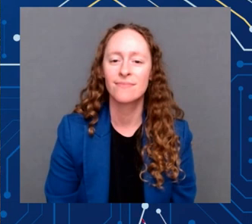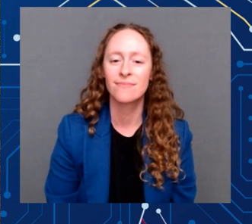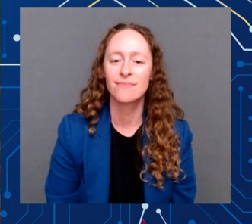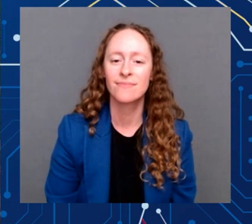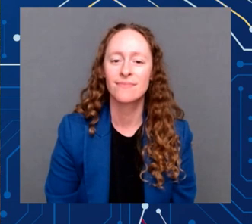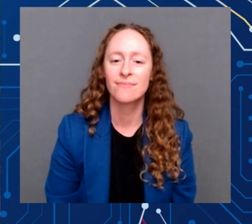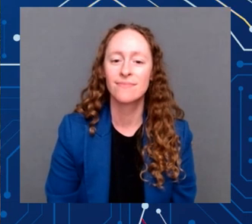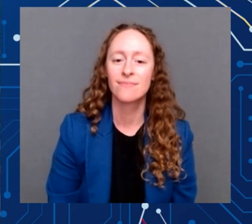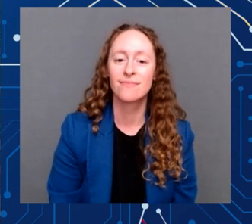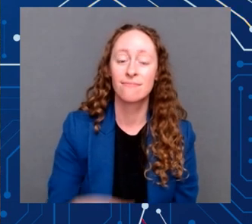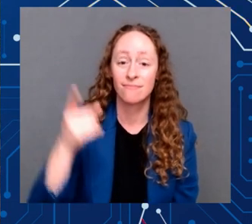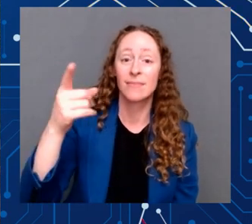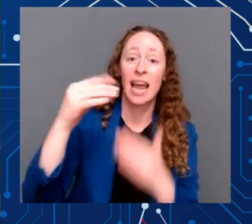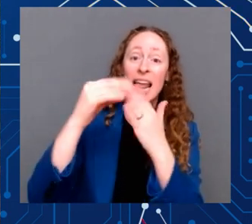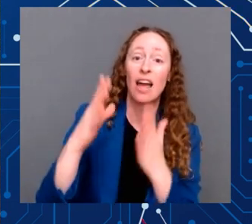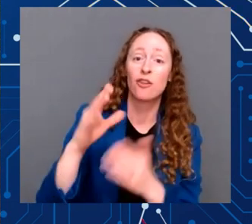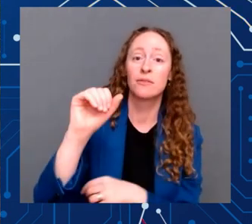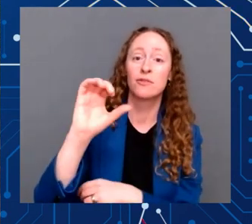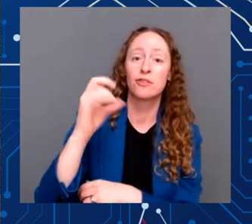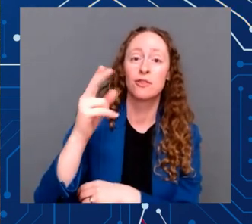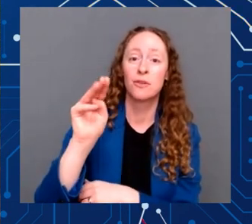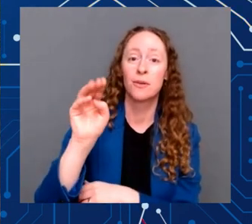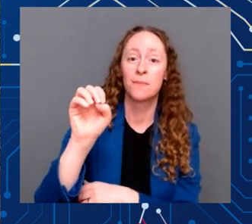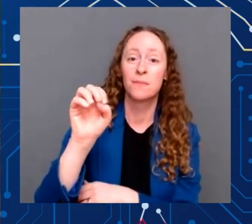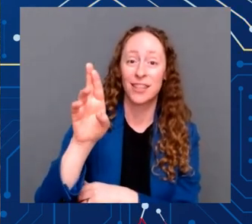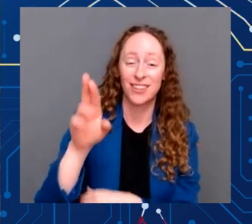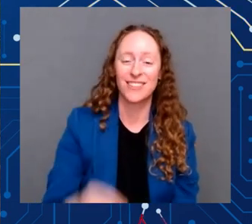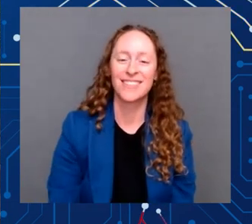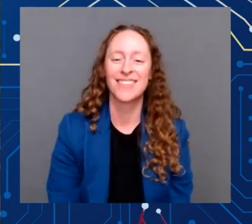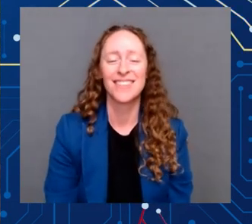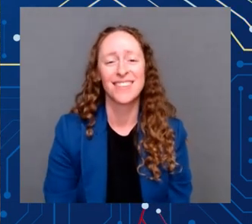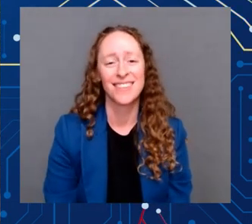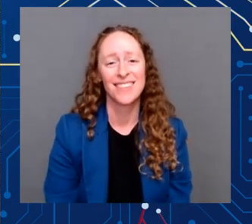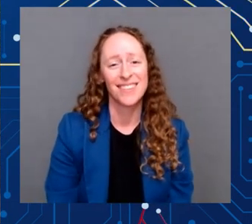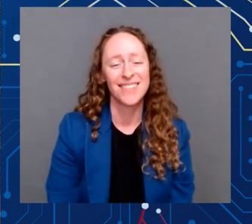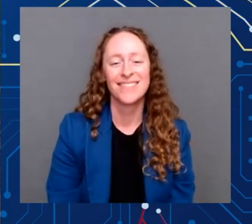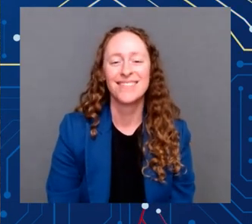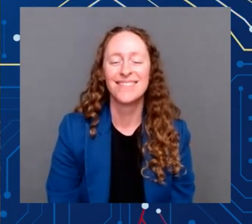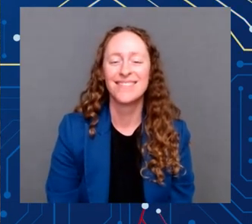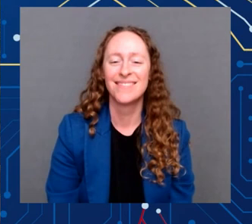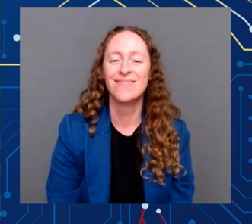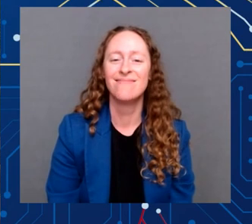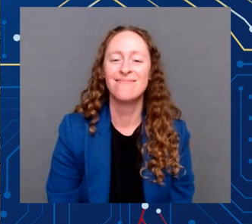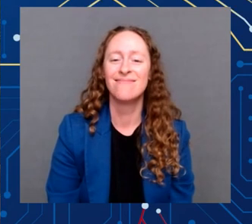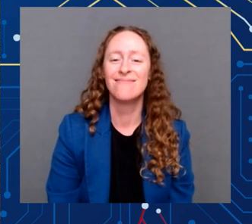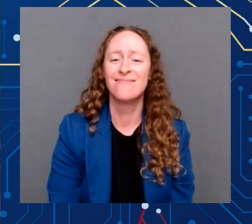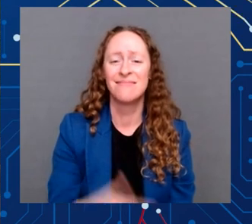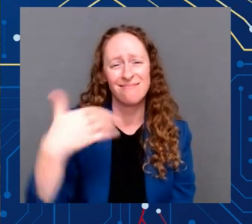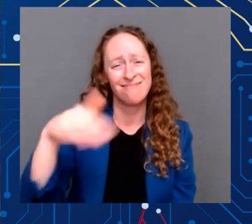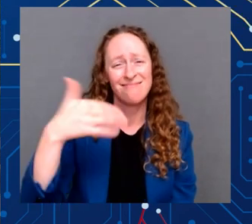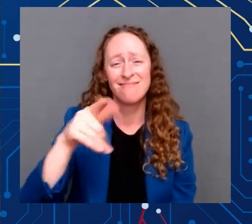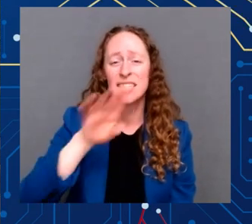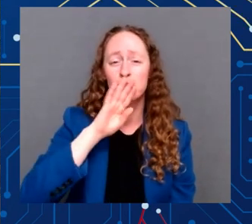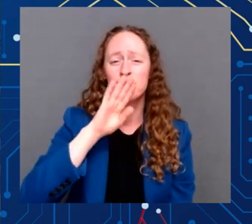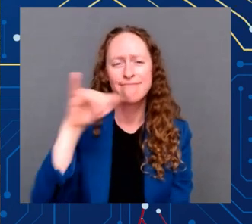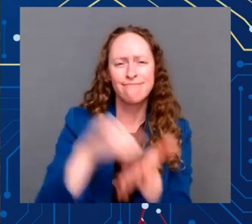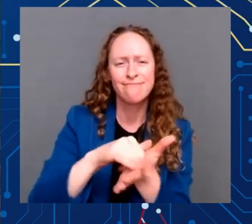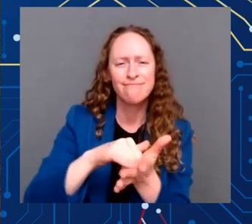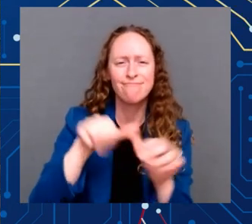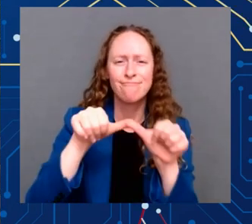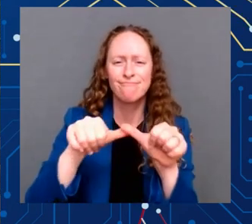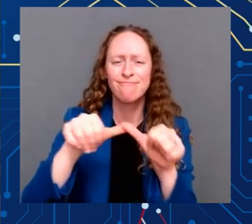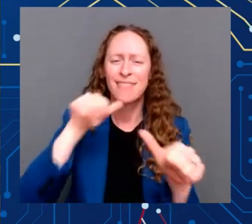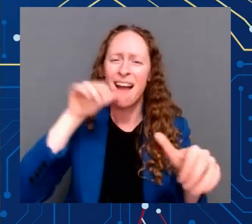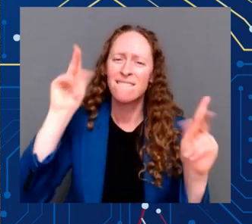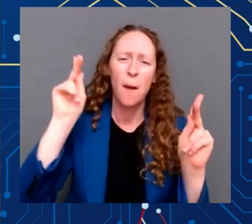he gives relentless a new name, a new definition. Relentless in all the best ways. And there were